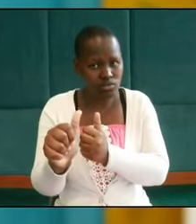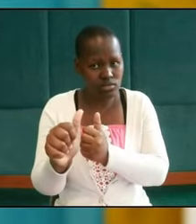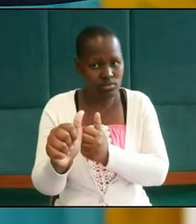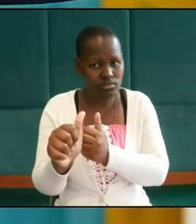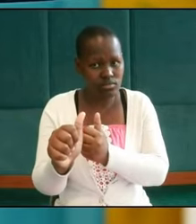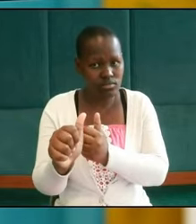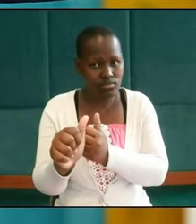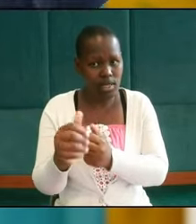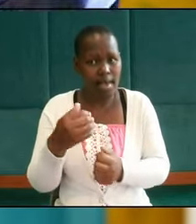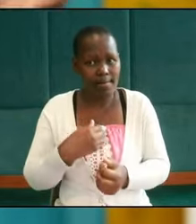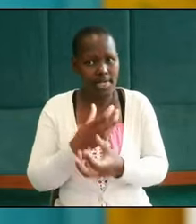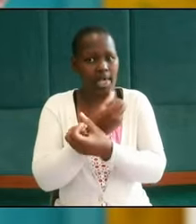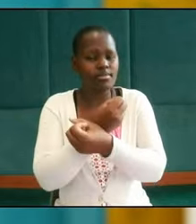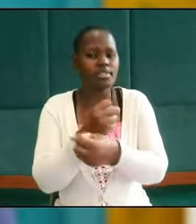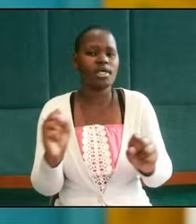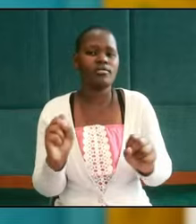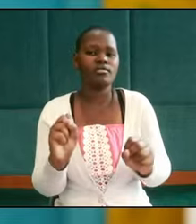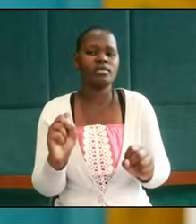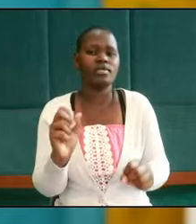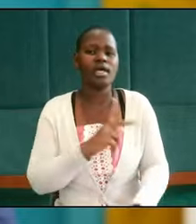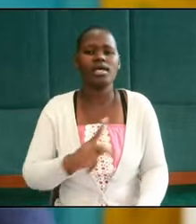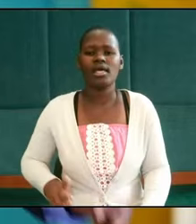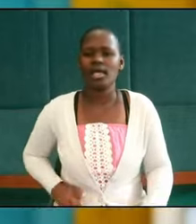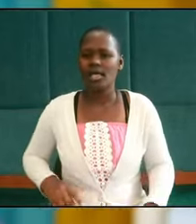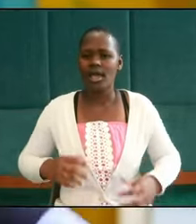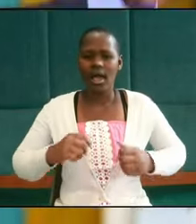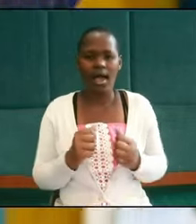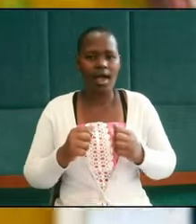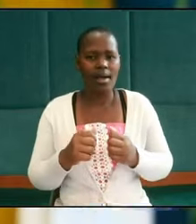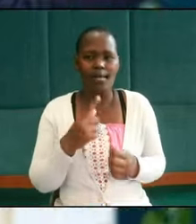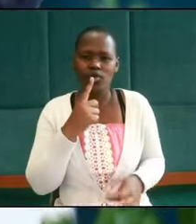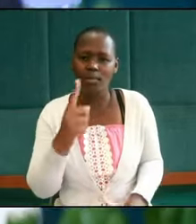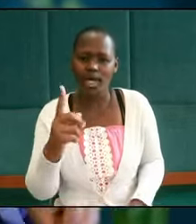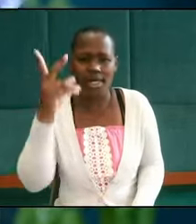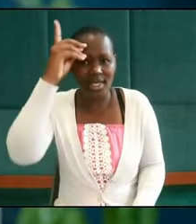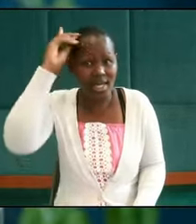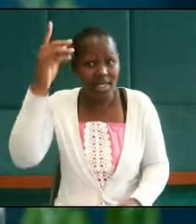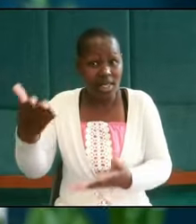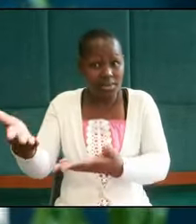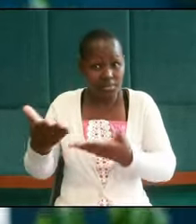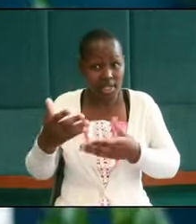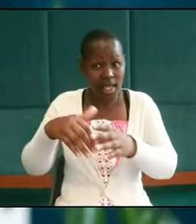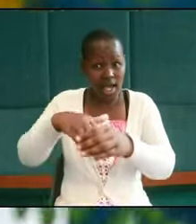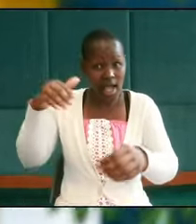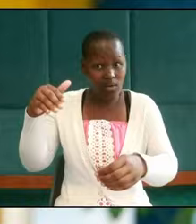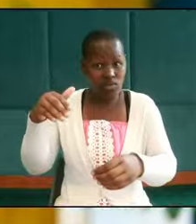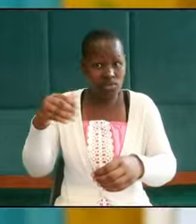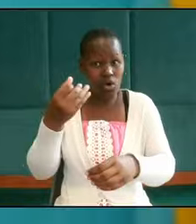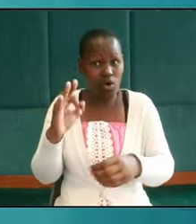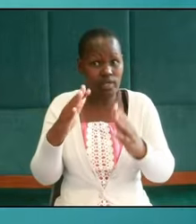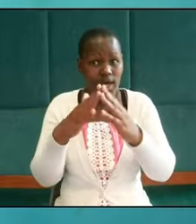am saved the king jubilantly commanded that Daniel be brought out of the